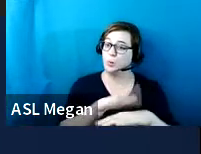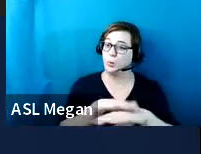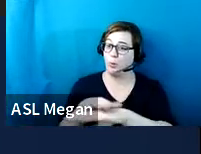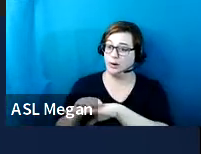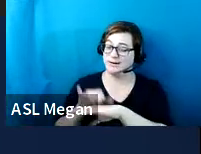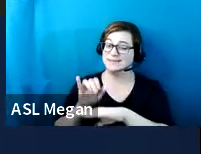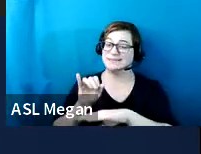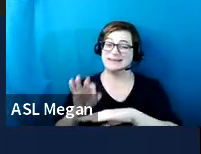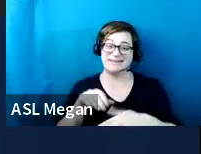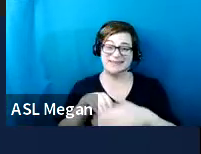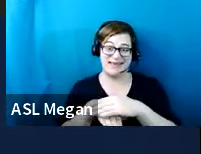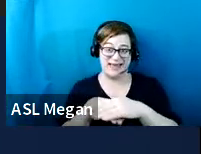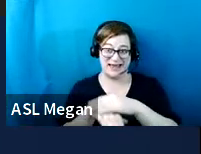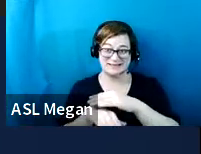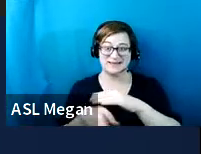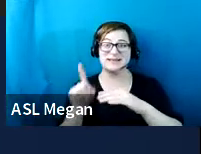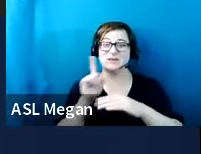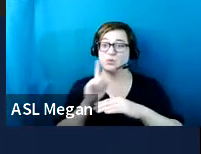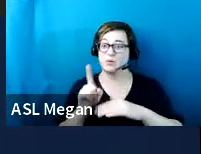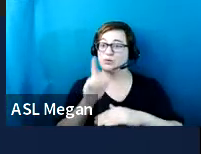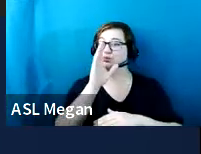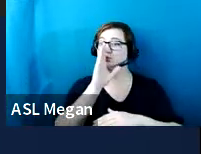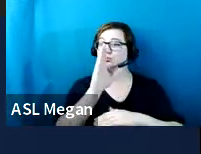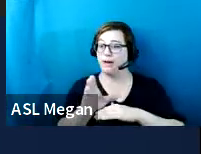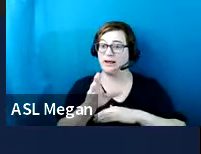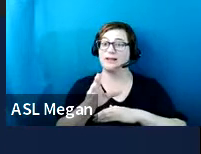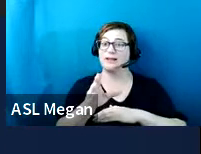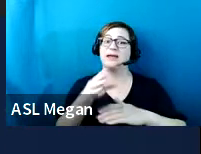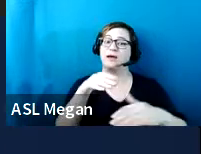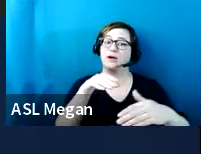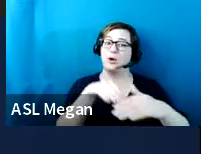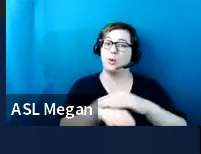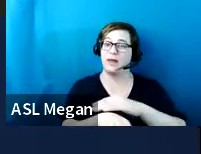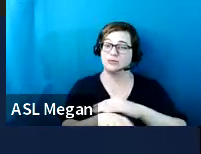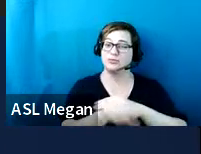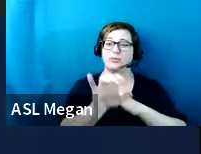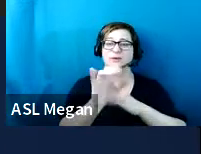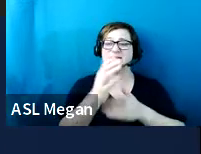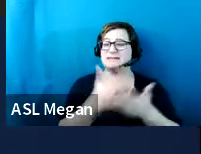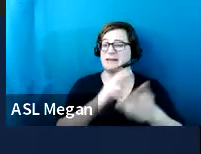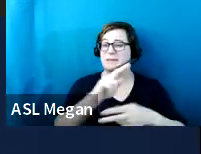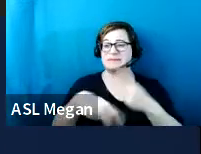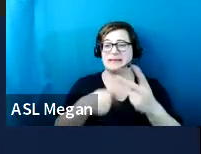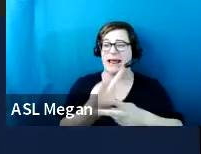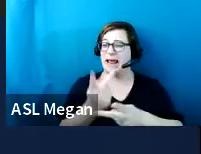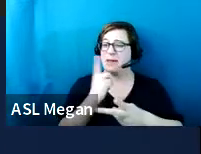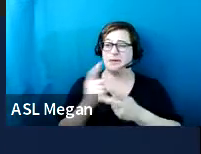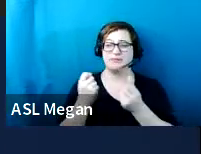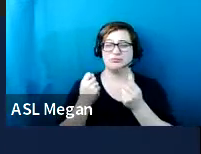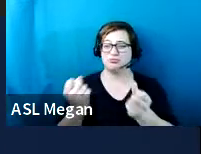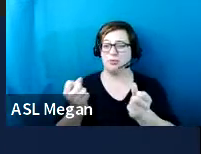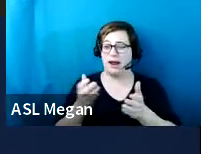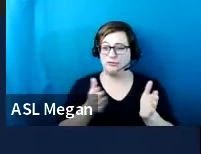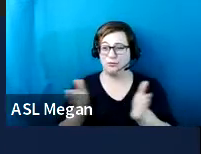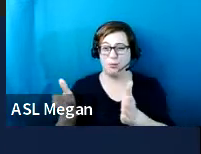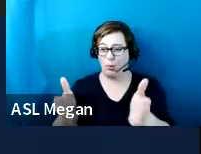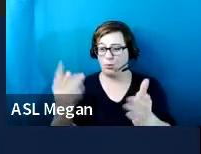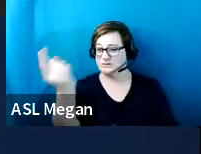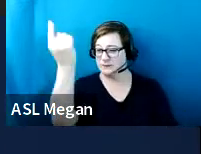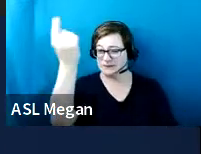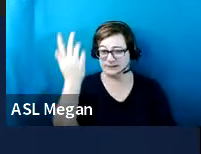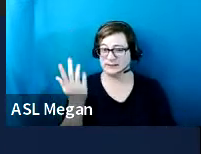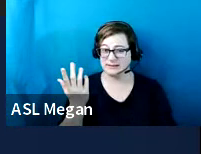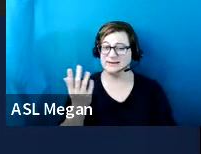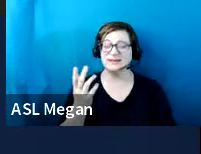accessible route is leading directly into some sort of drive lane, drive aisle, um, to let